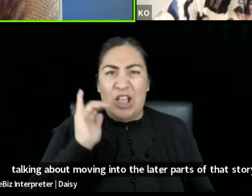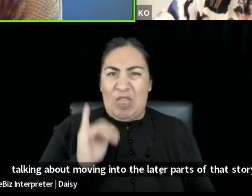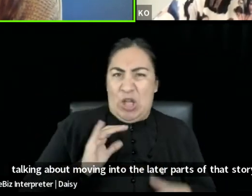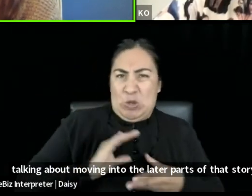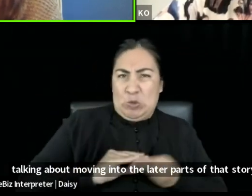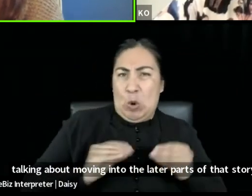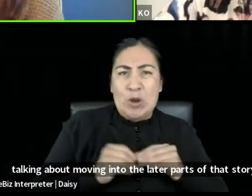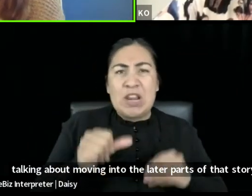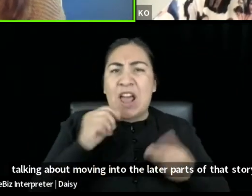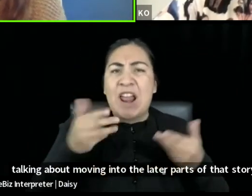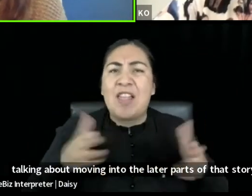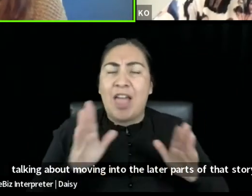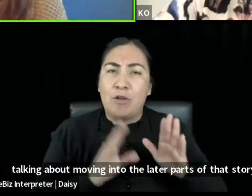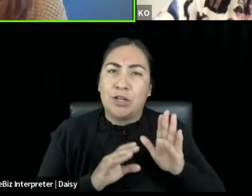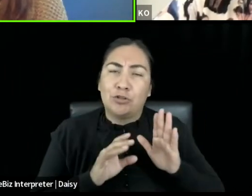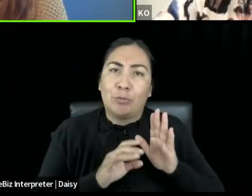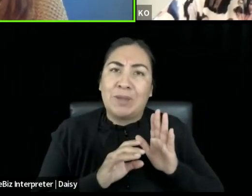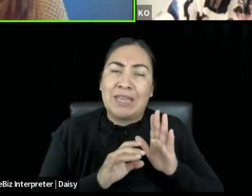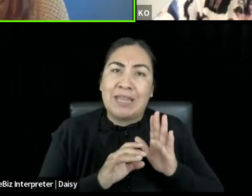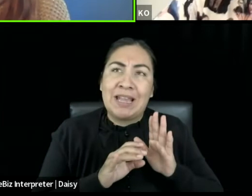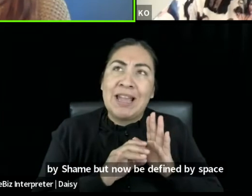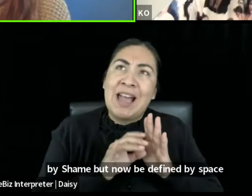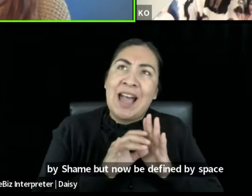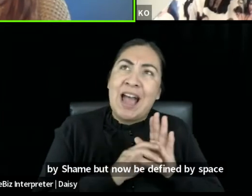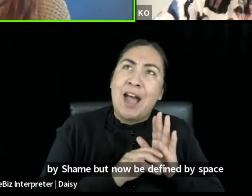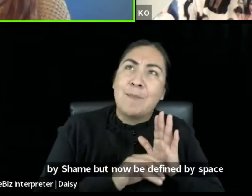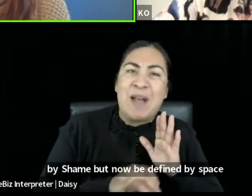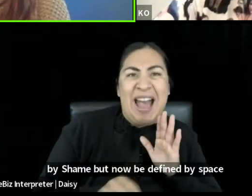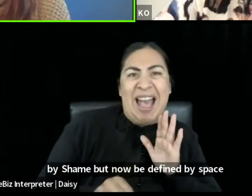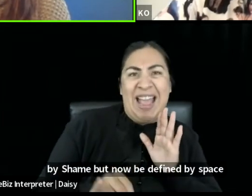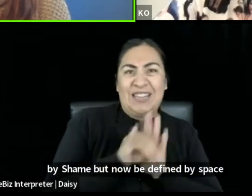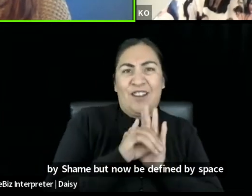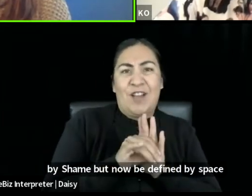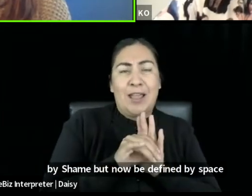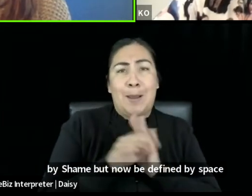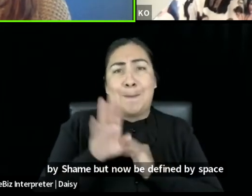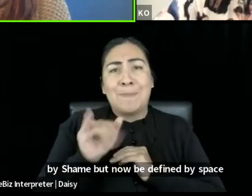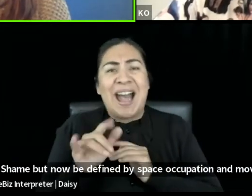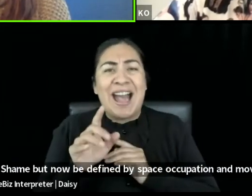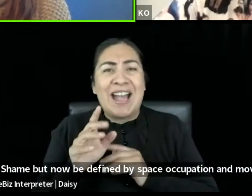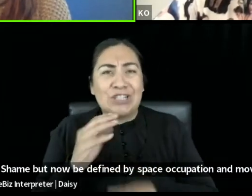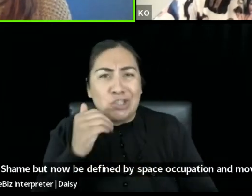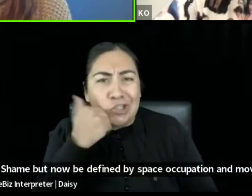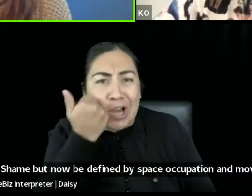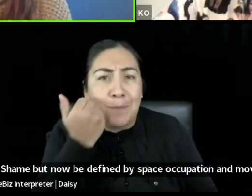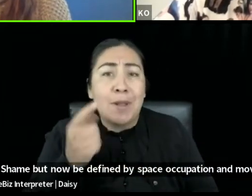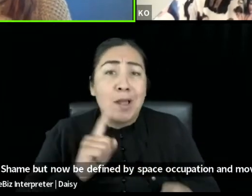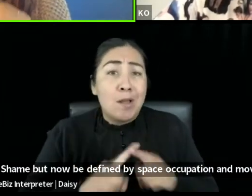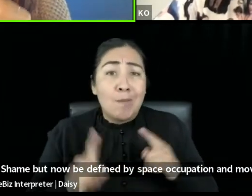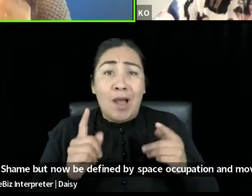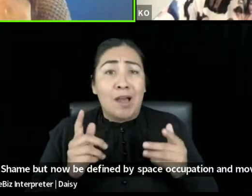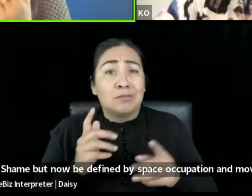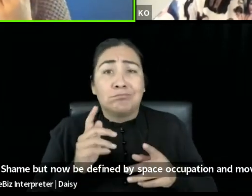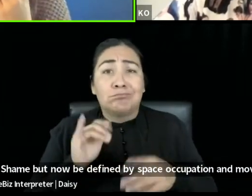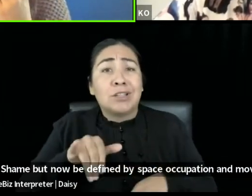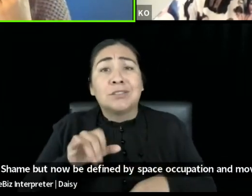shame, but now be defined by space occupation and movement forward. Um,